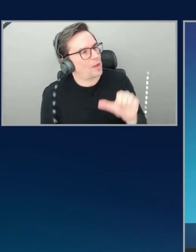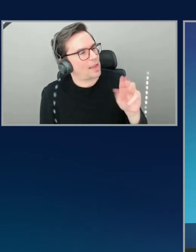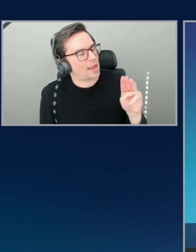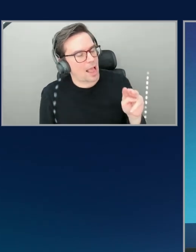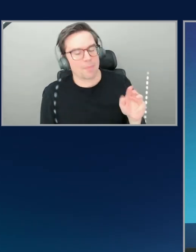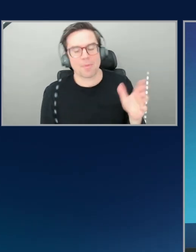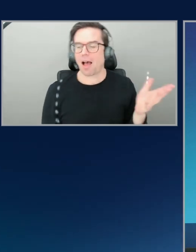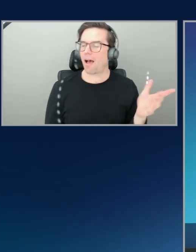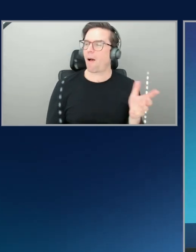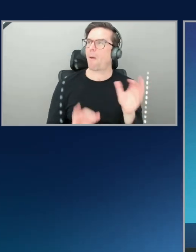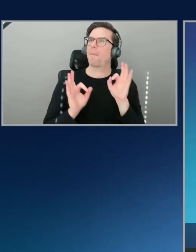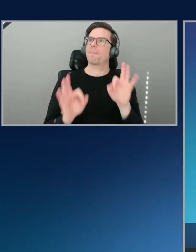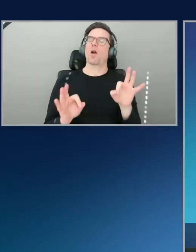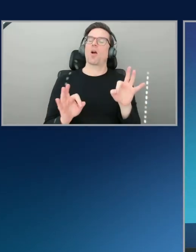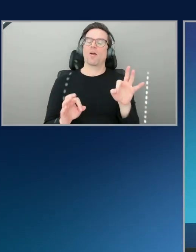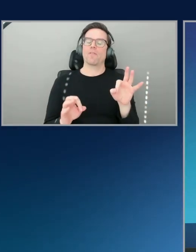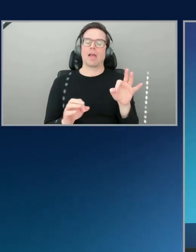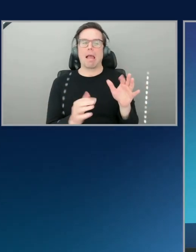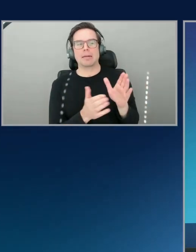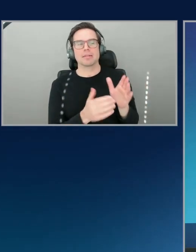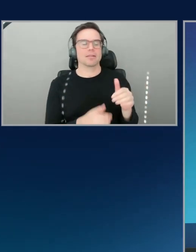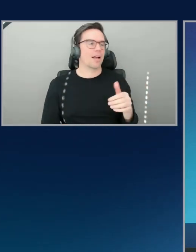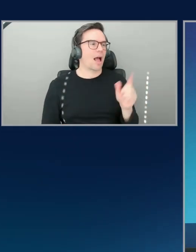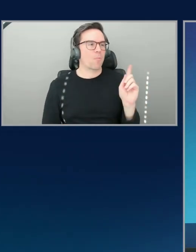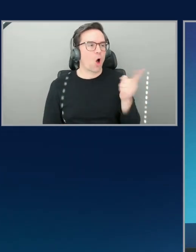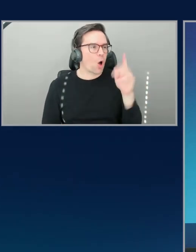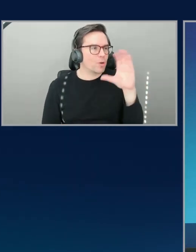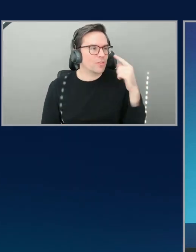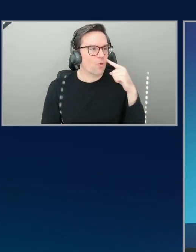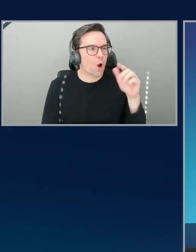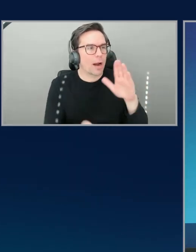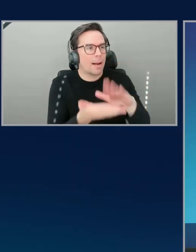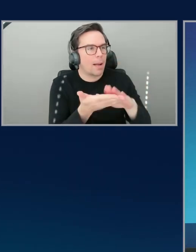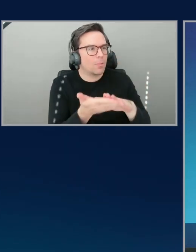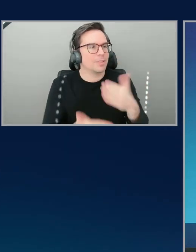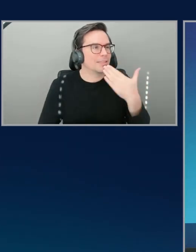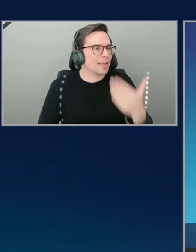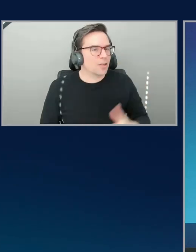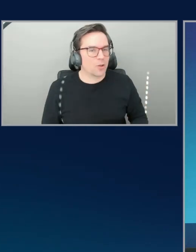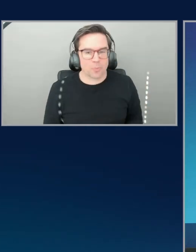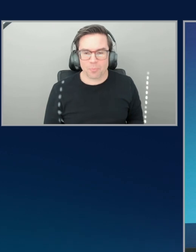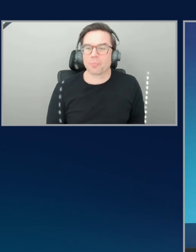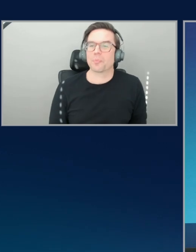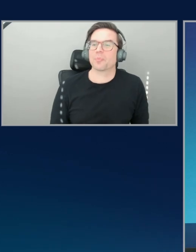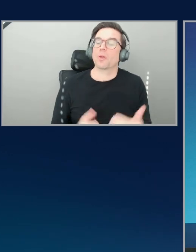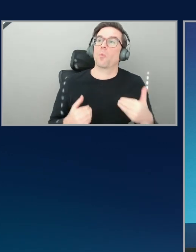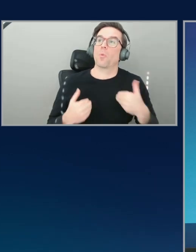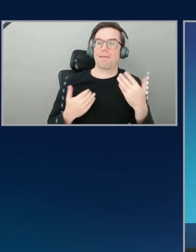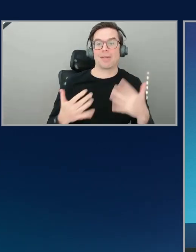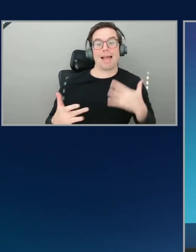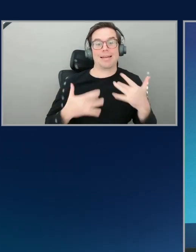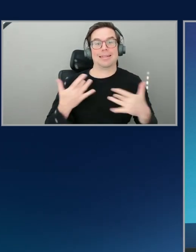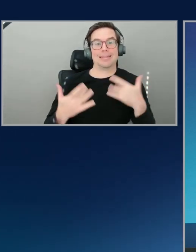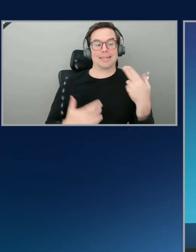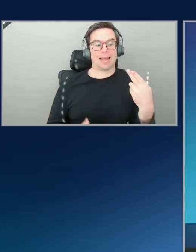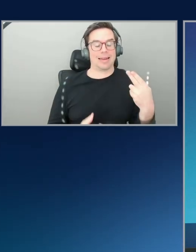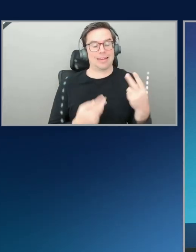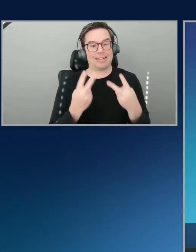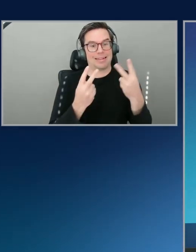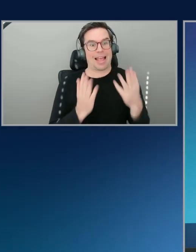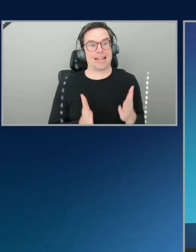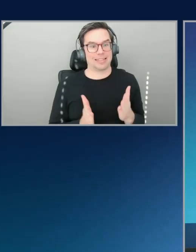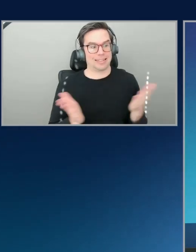We've got a very exciting guest. I am incredibly biased for this topic as well.